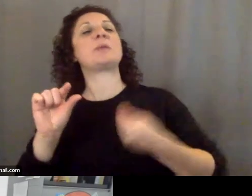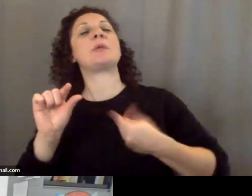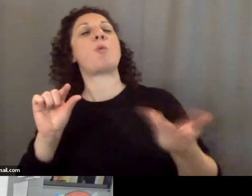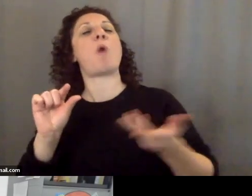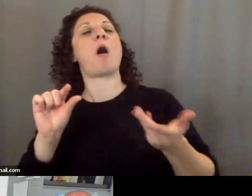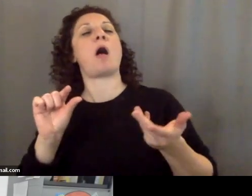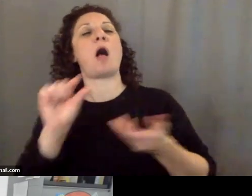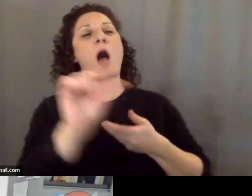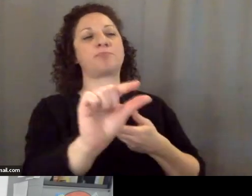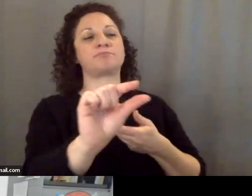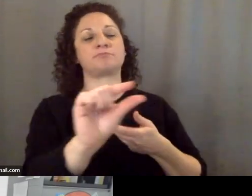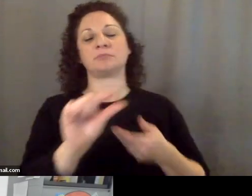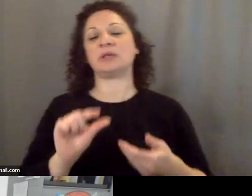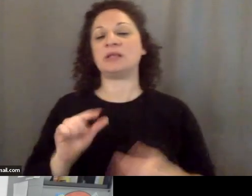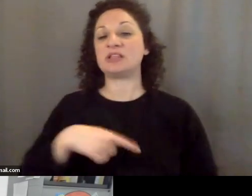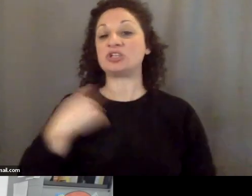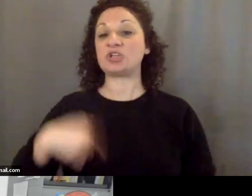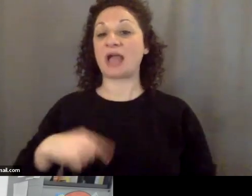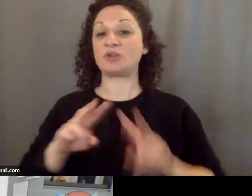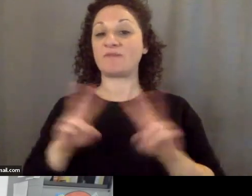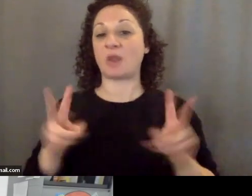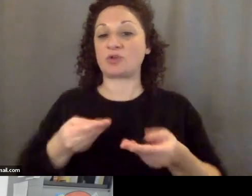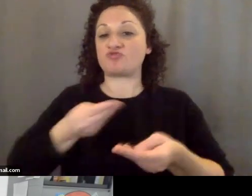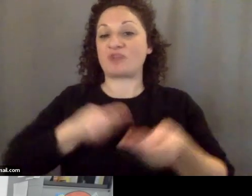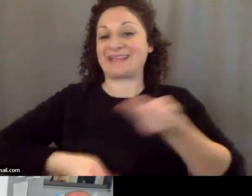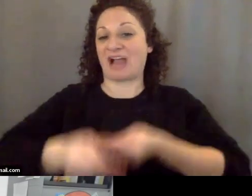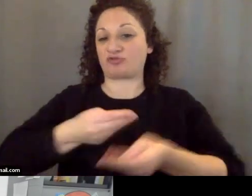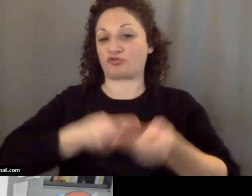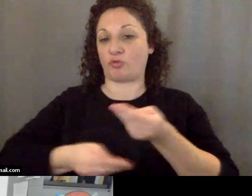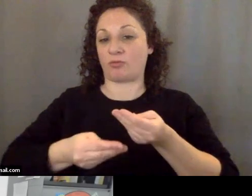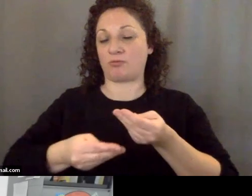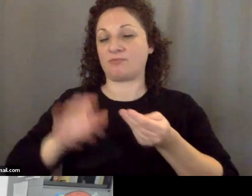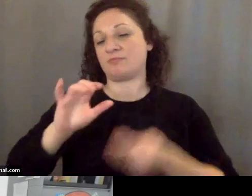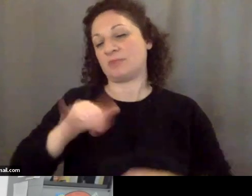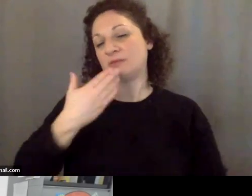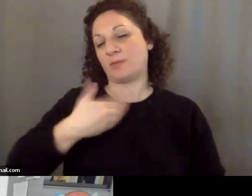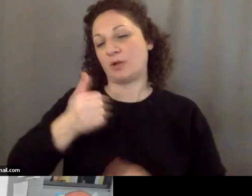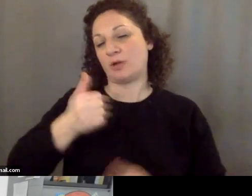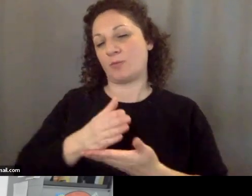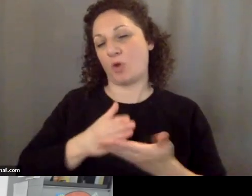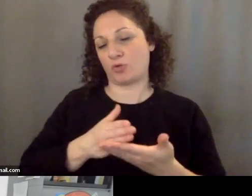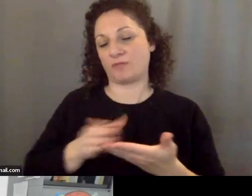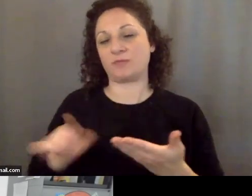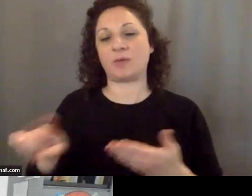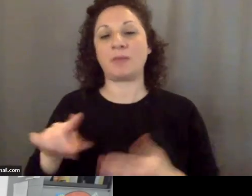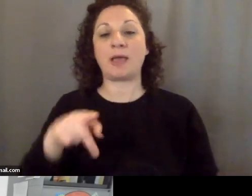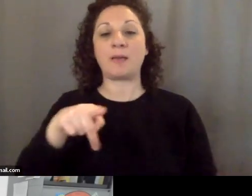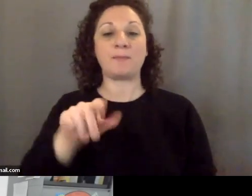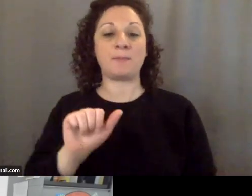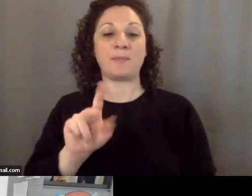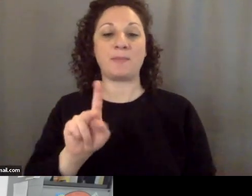transactional about that which they should be it's the better part of prudence and maybe Pakistan as well